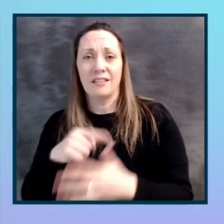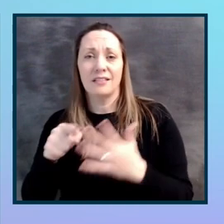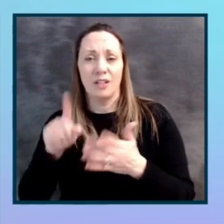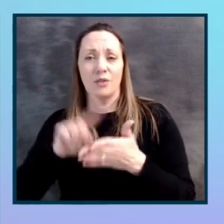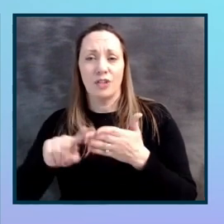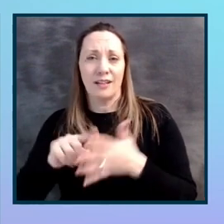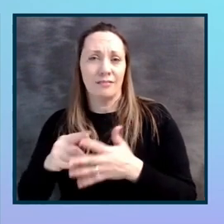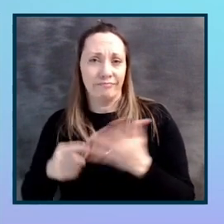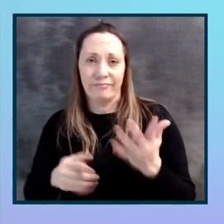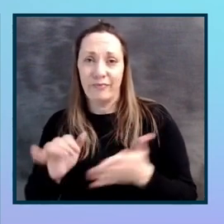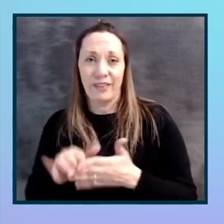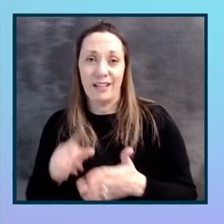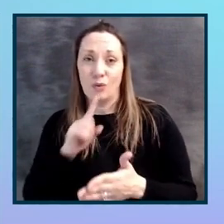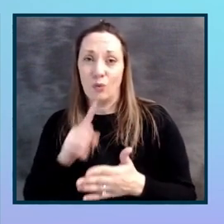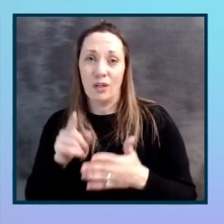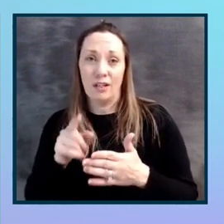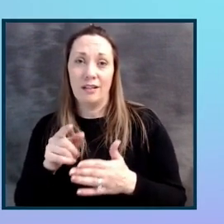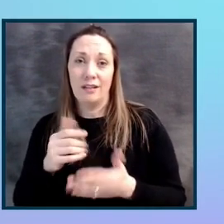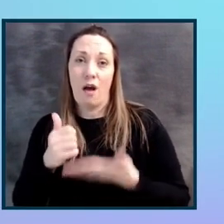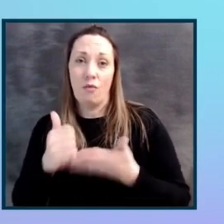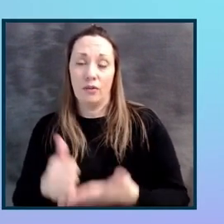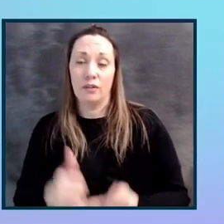sorts of things. That's really, really helpful.